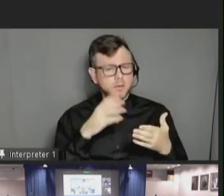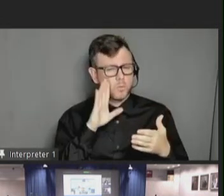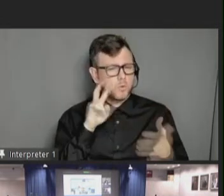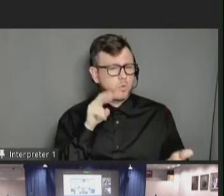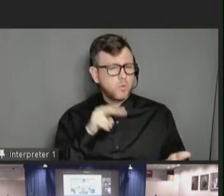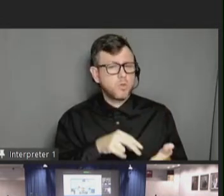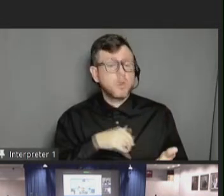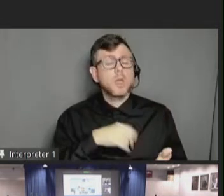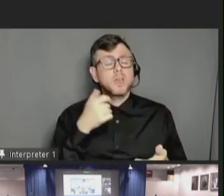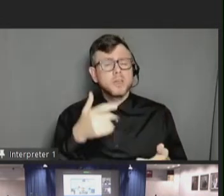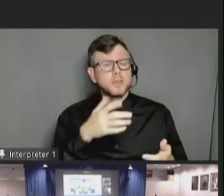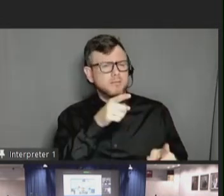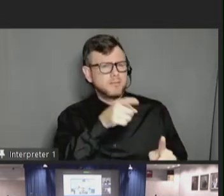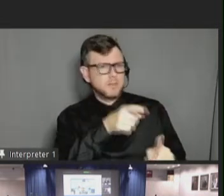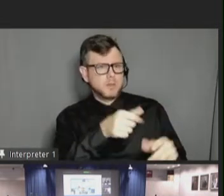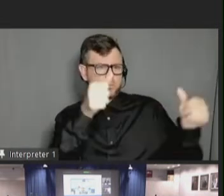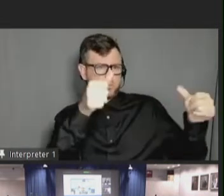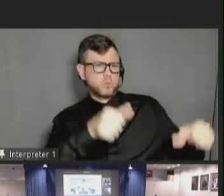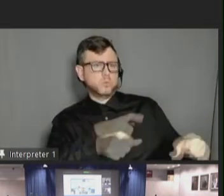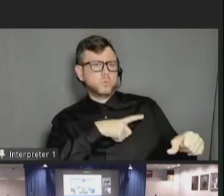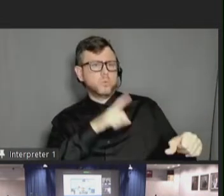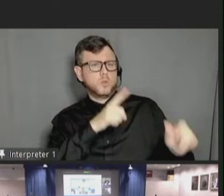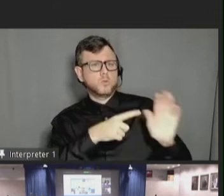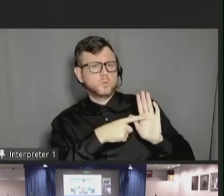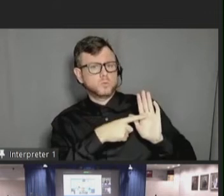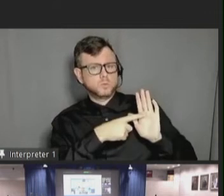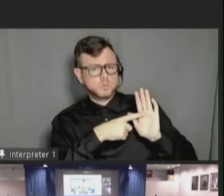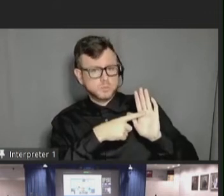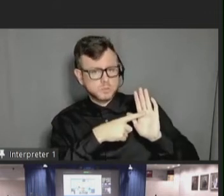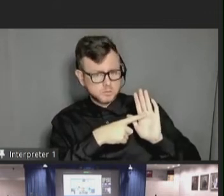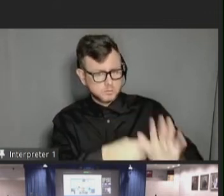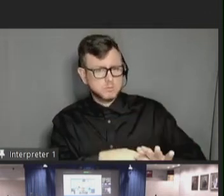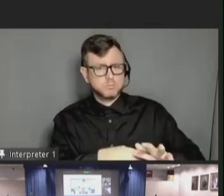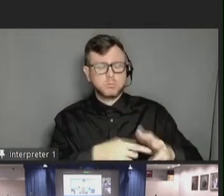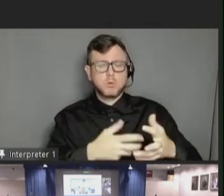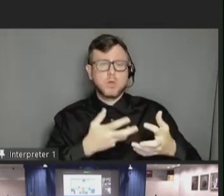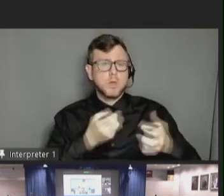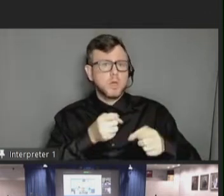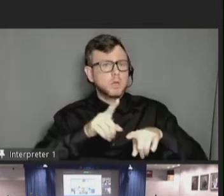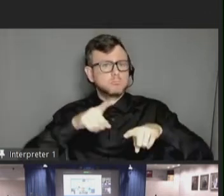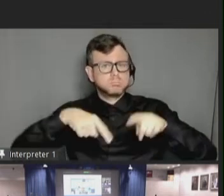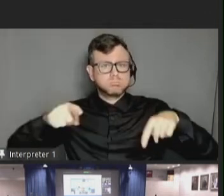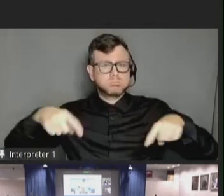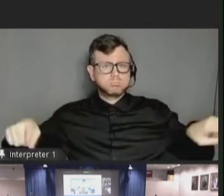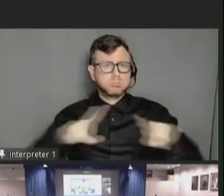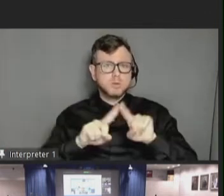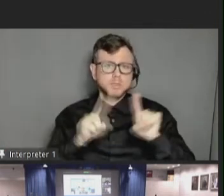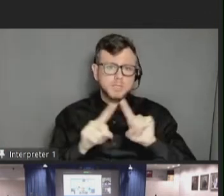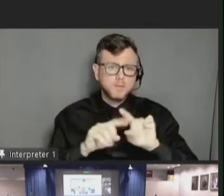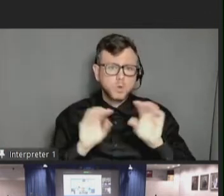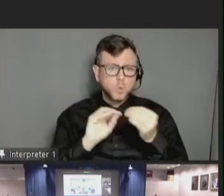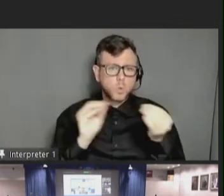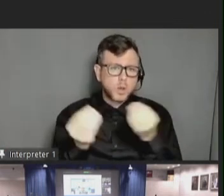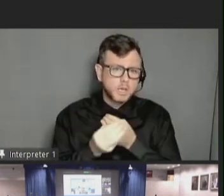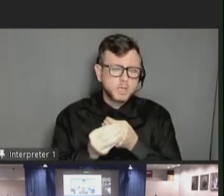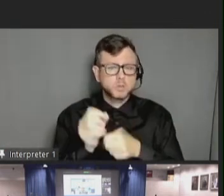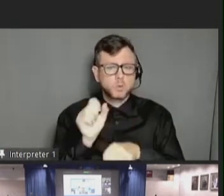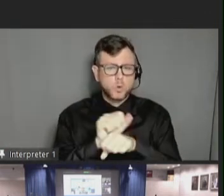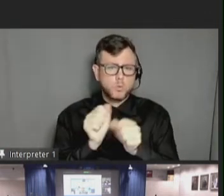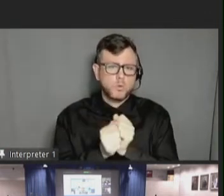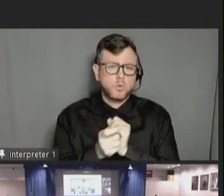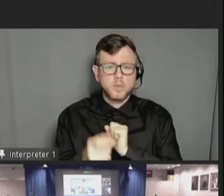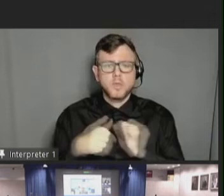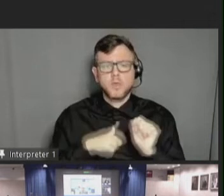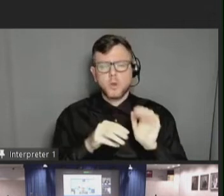include the poster because it just illustrates the breadth of different organizations that they were working with. Their model was